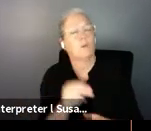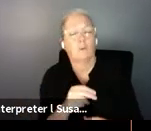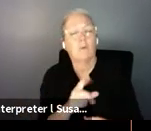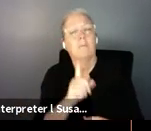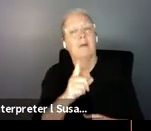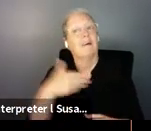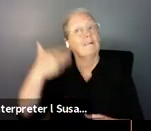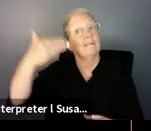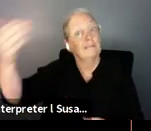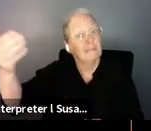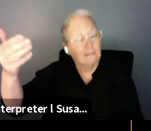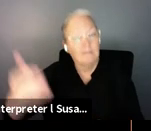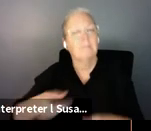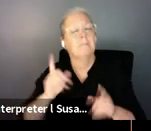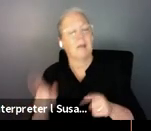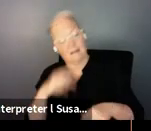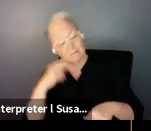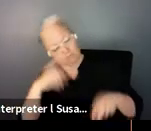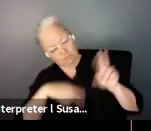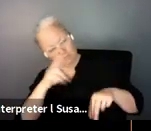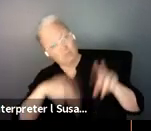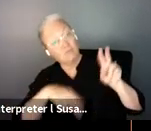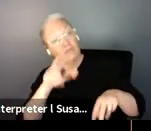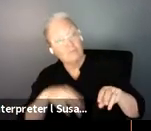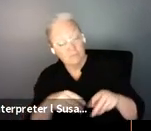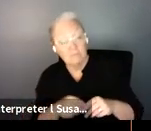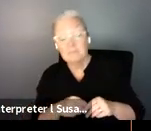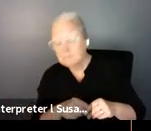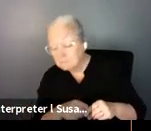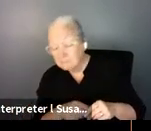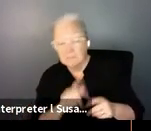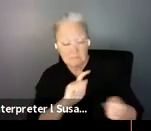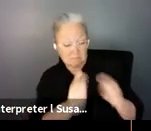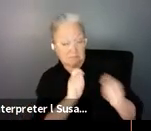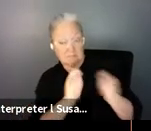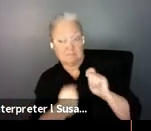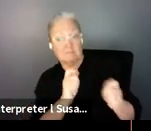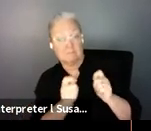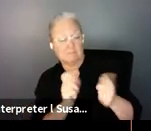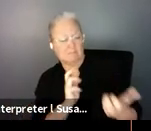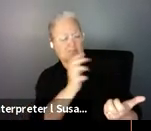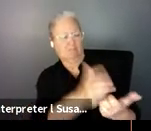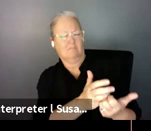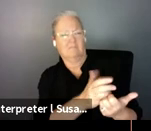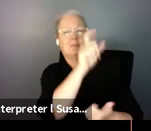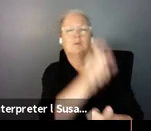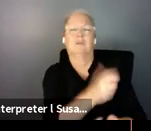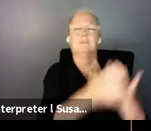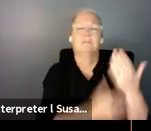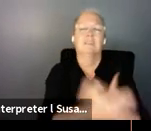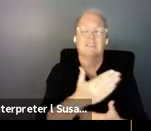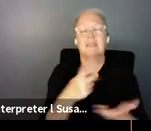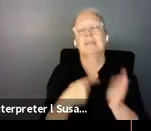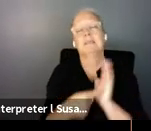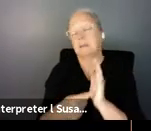access uh the needs and adjust the service so that it meets the personal the personal needs for example if i apply